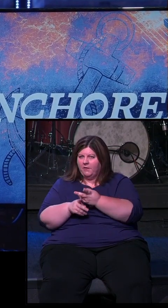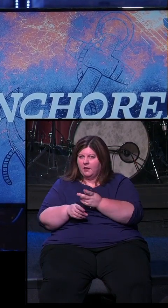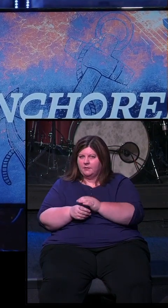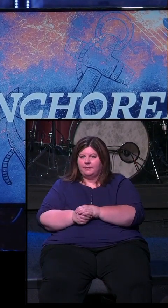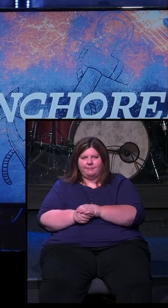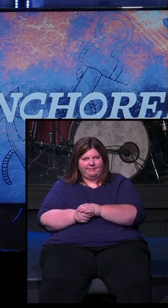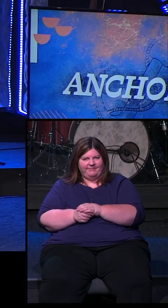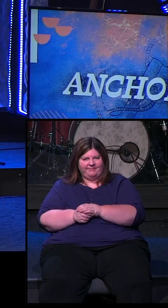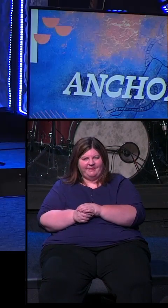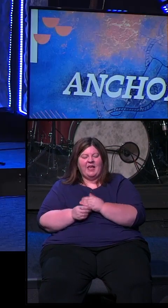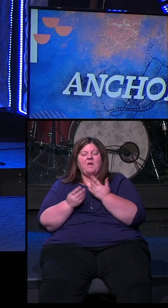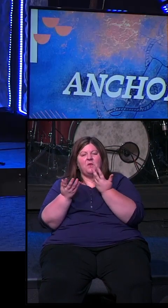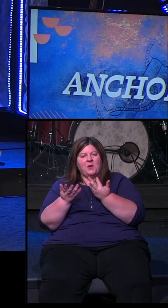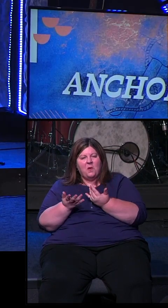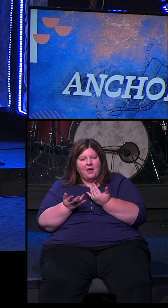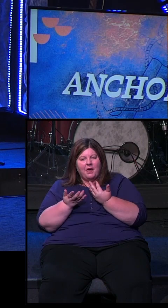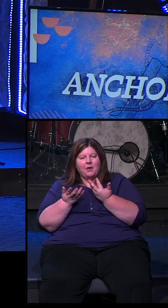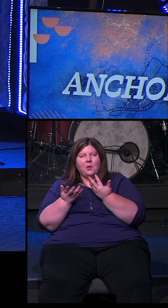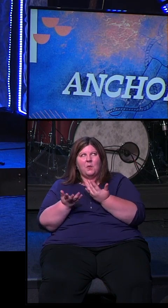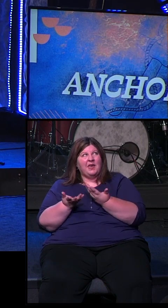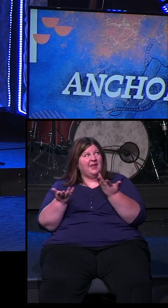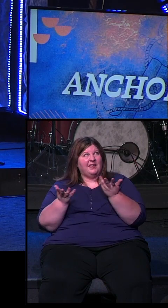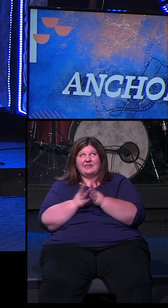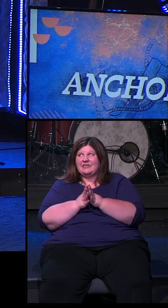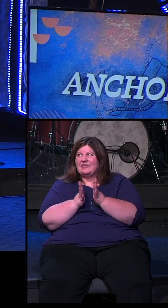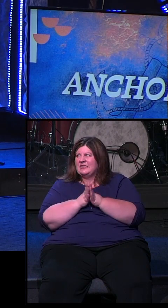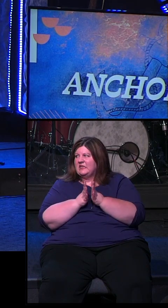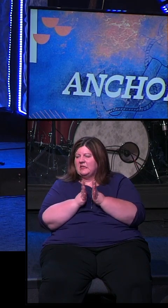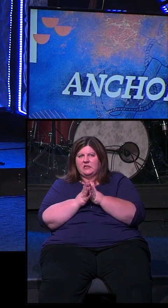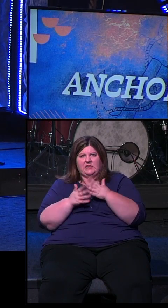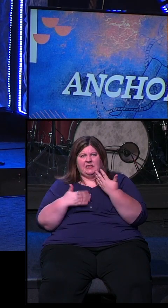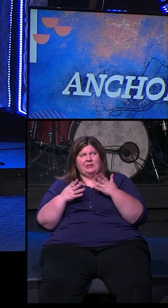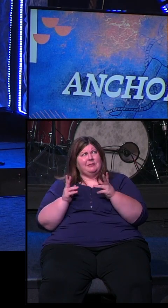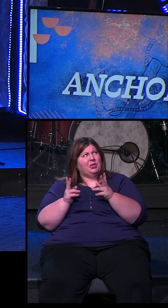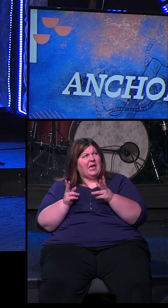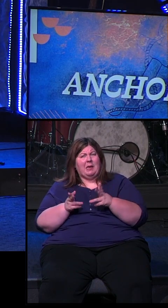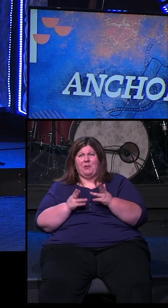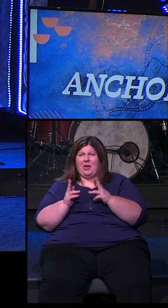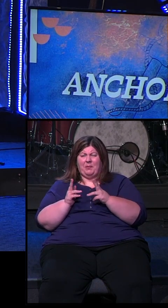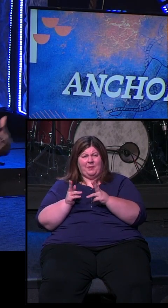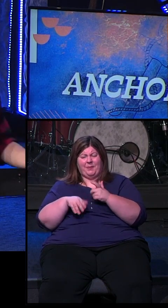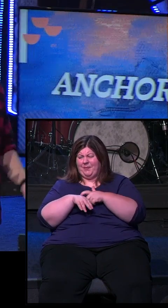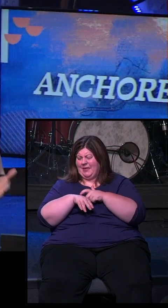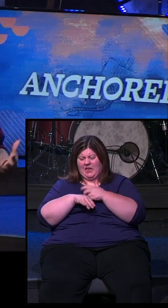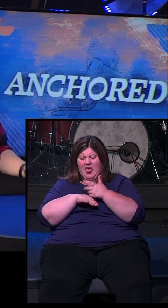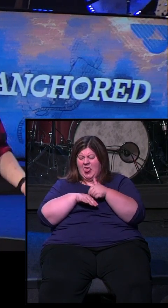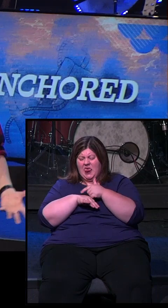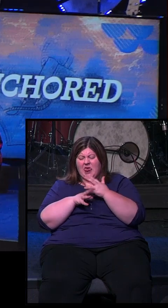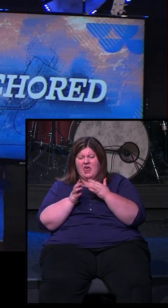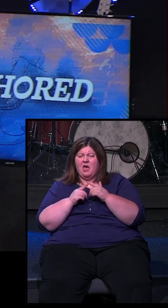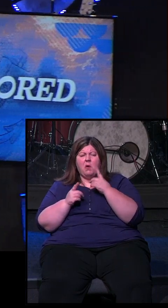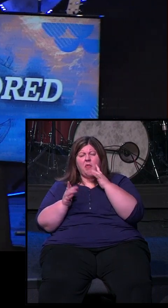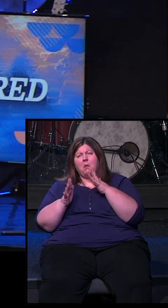When I'm waiting, and I have no clarity on how God's going to do it, the pressure just keeps rising. And so I find myself start looking to compromise.